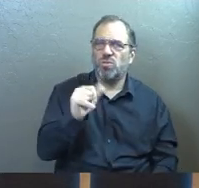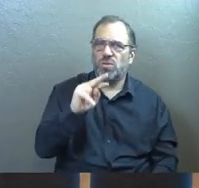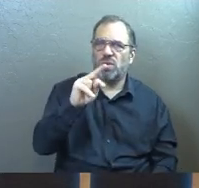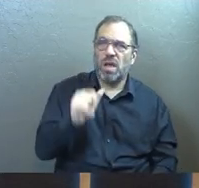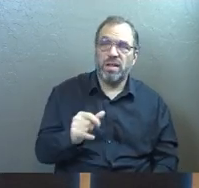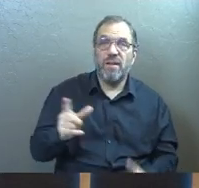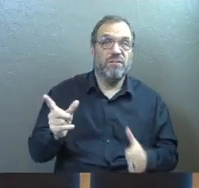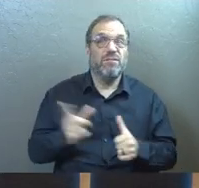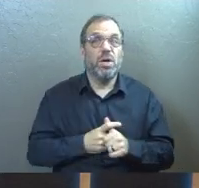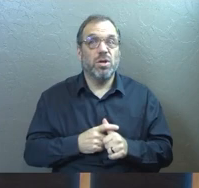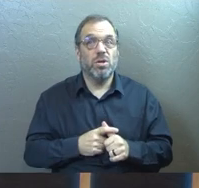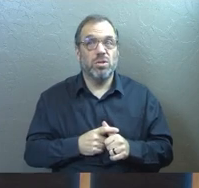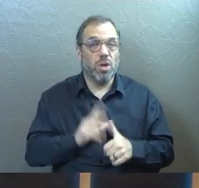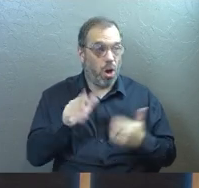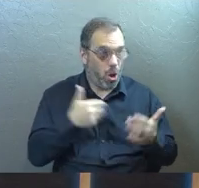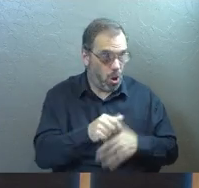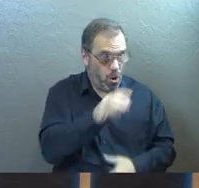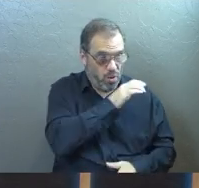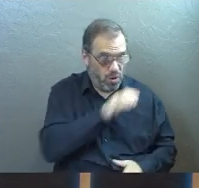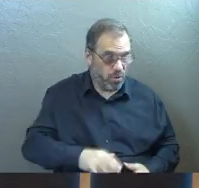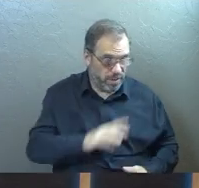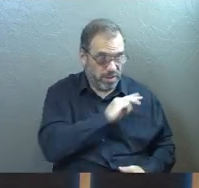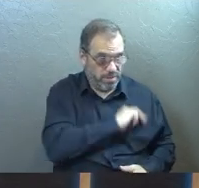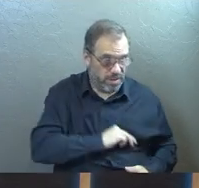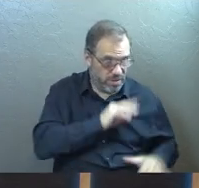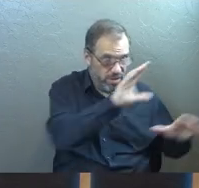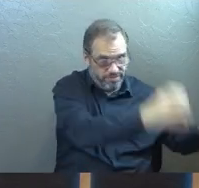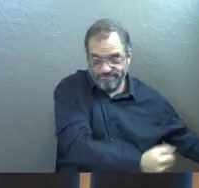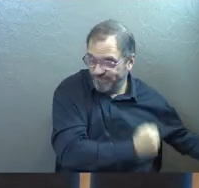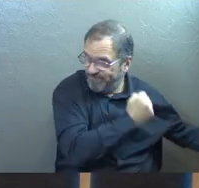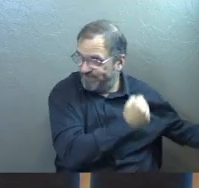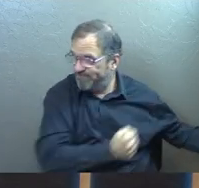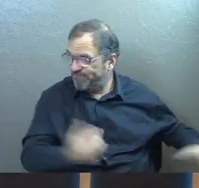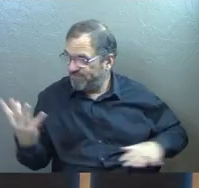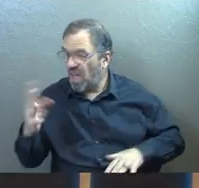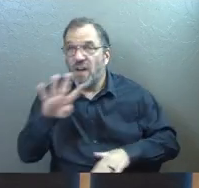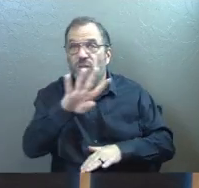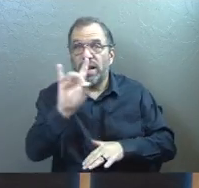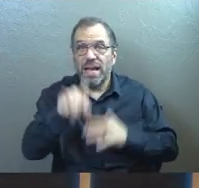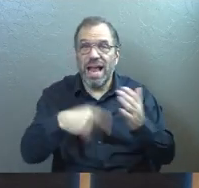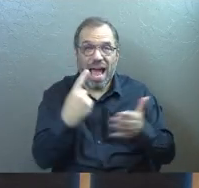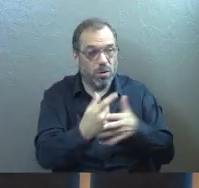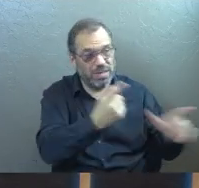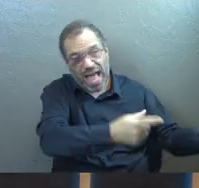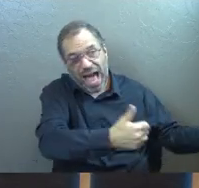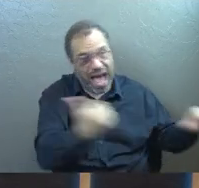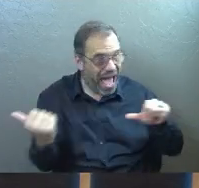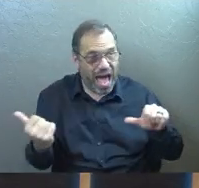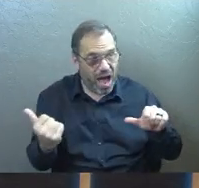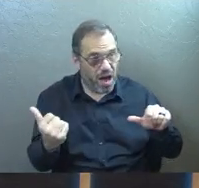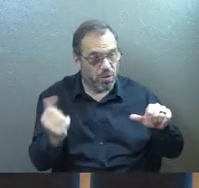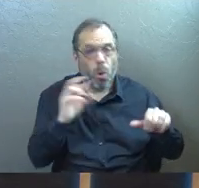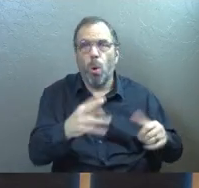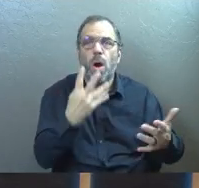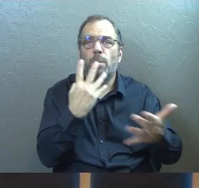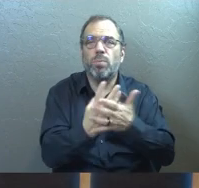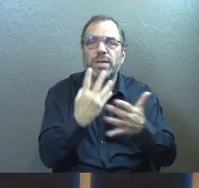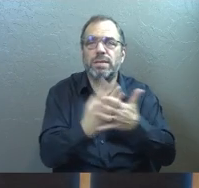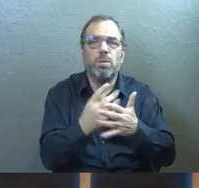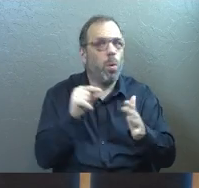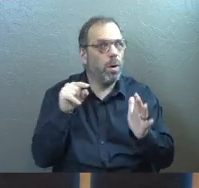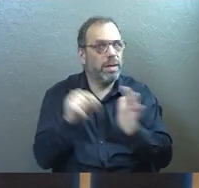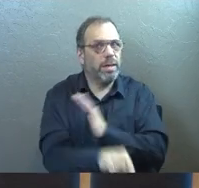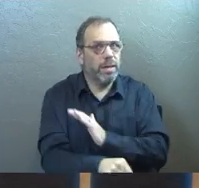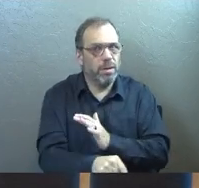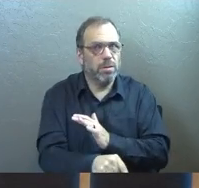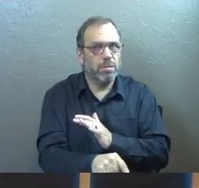thing, first thing he does, he exiles all the Christian missionaries from other countries, gives them 48 hours to leave the country, or they'll be imprisoned or killed.